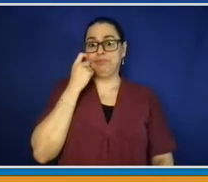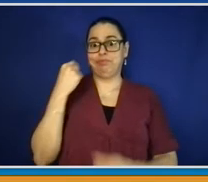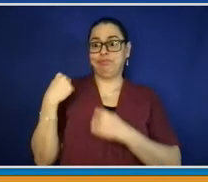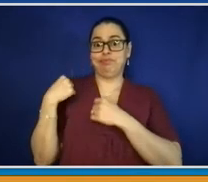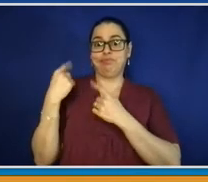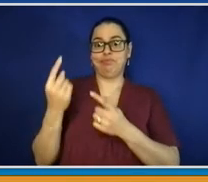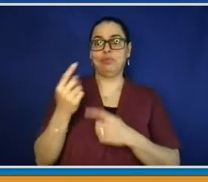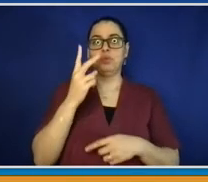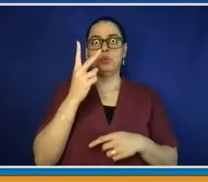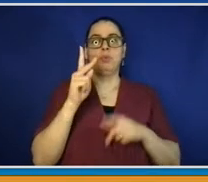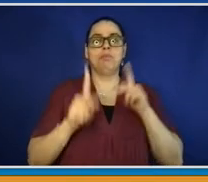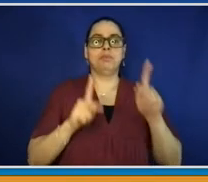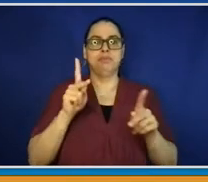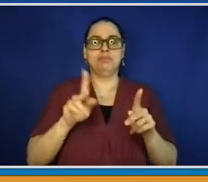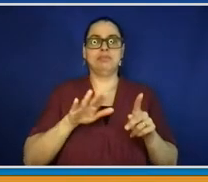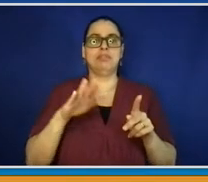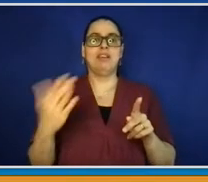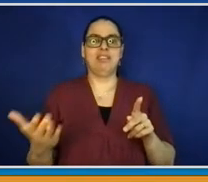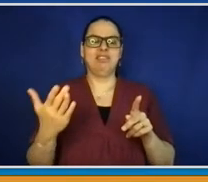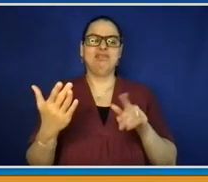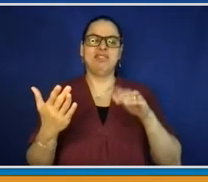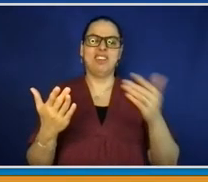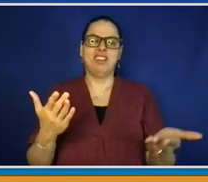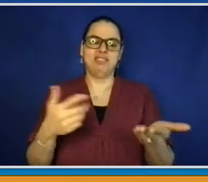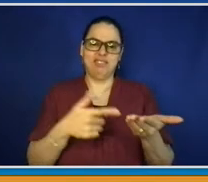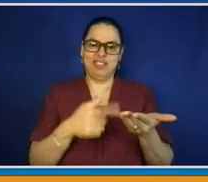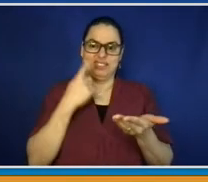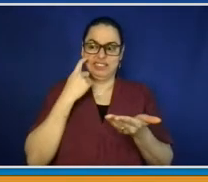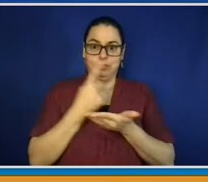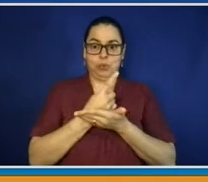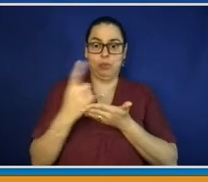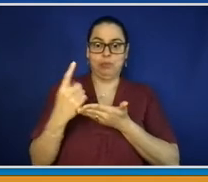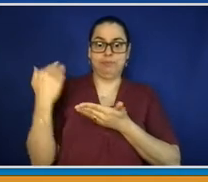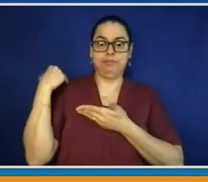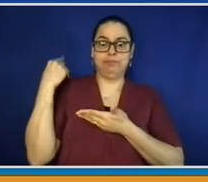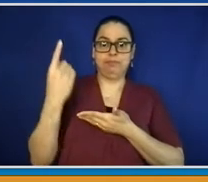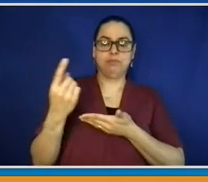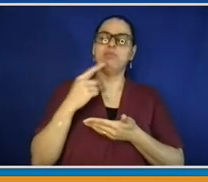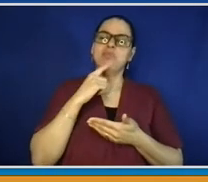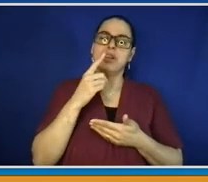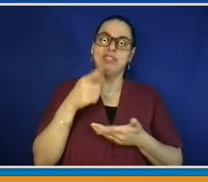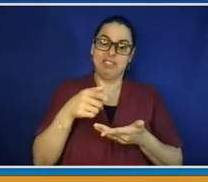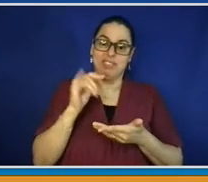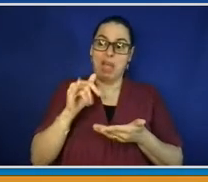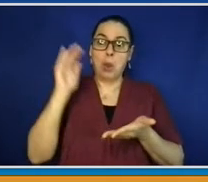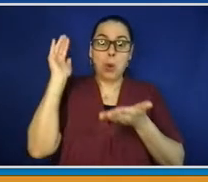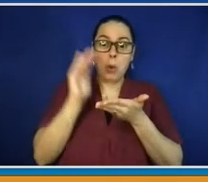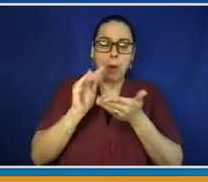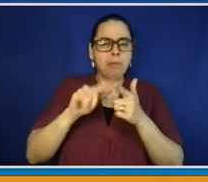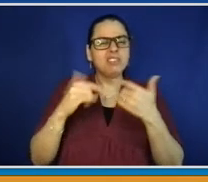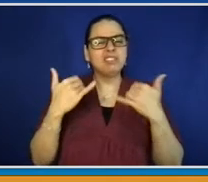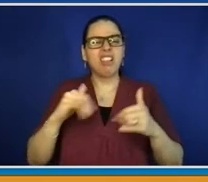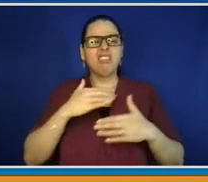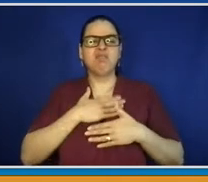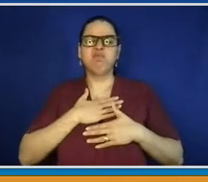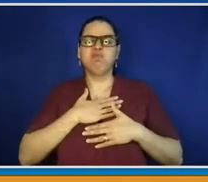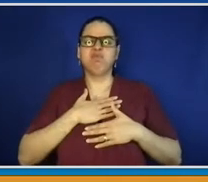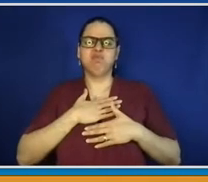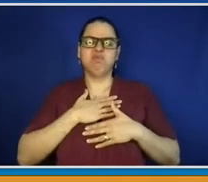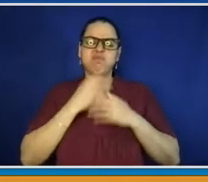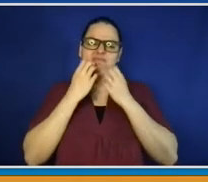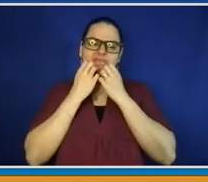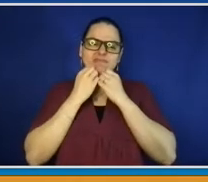but we mourn with those families that have lost loved ones, and we hope that with each passing day we have zero